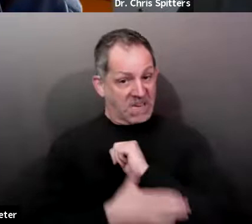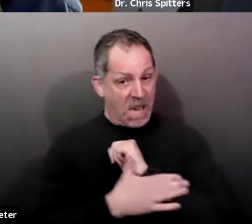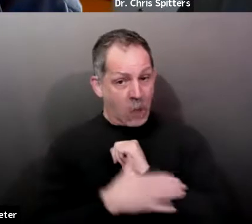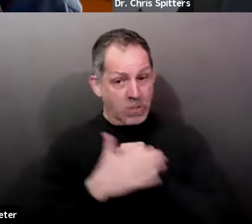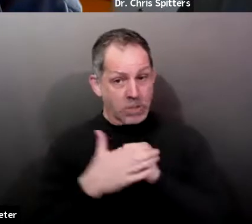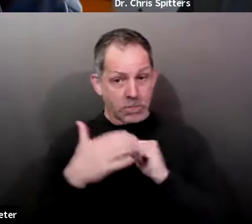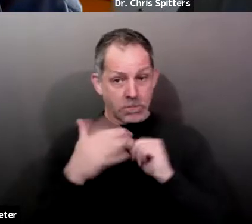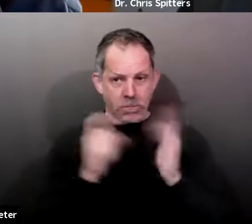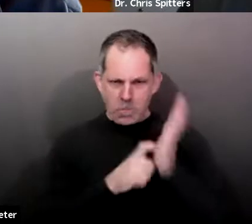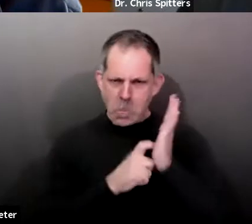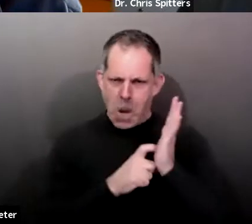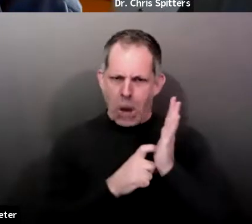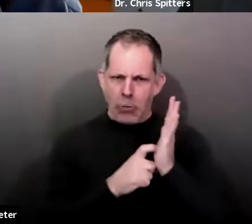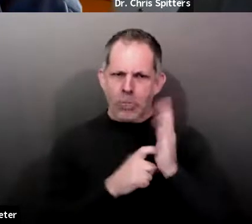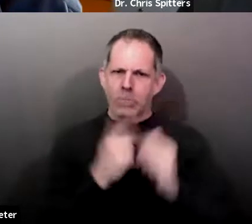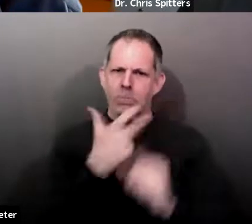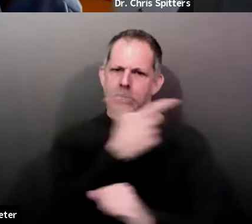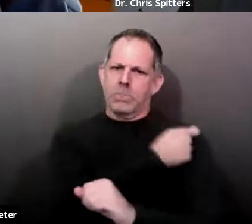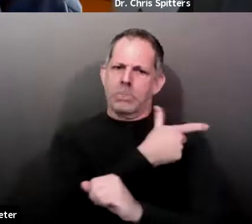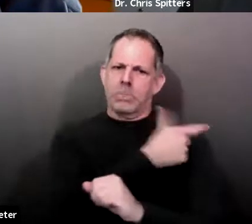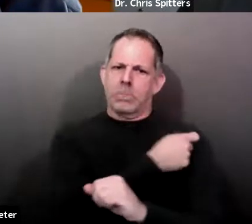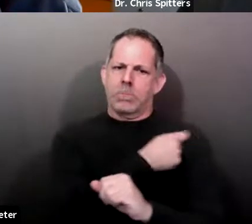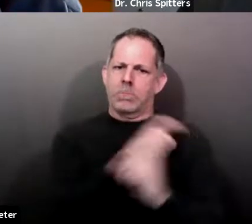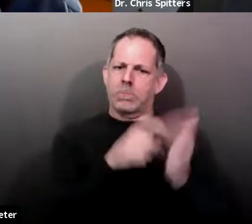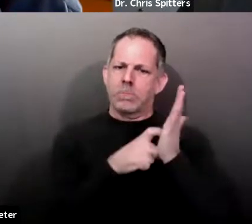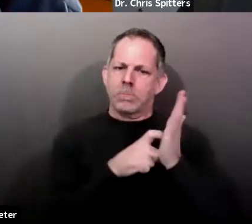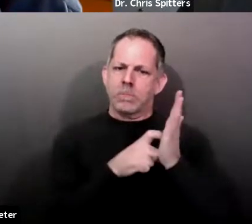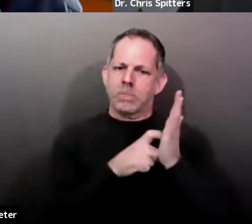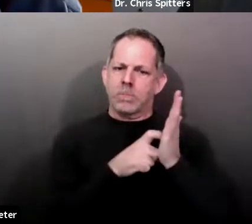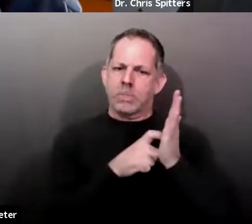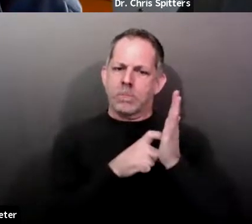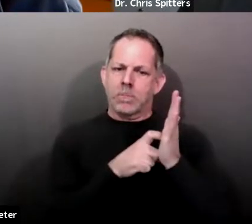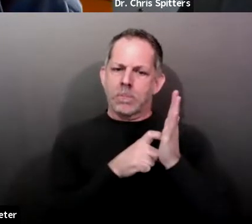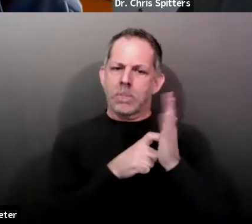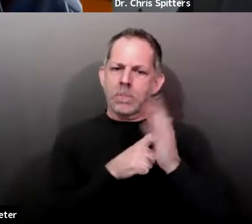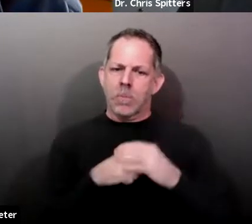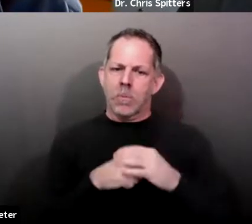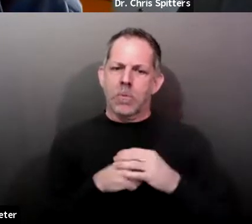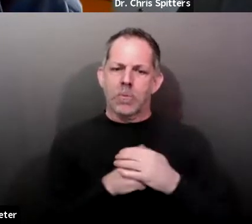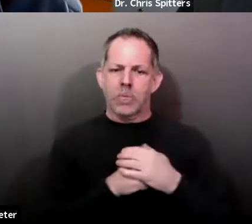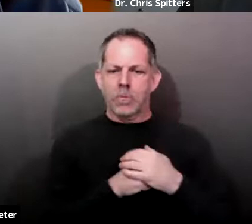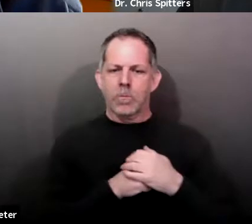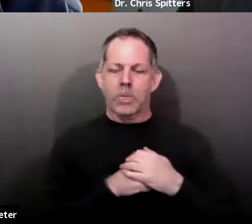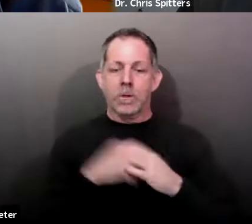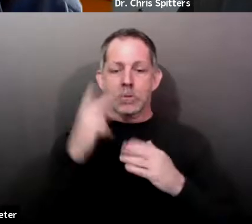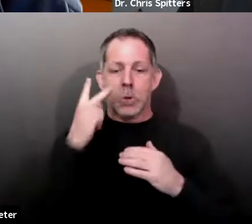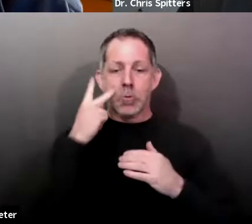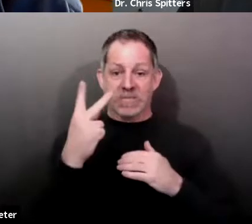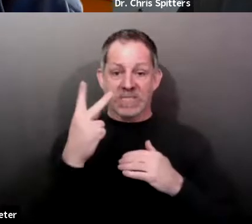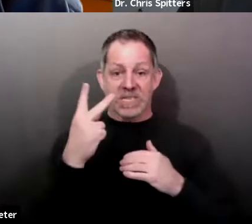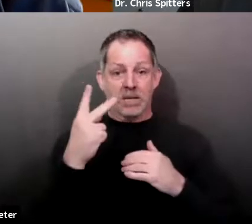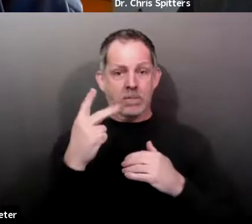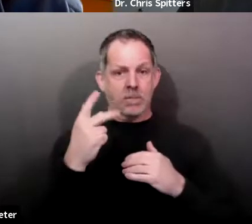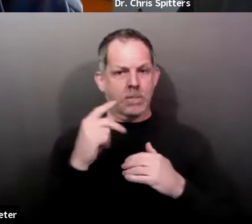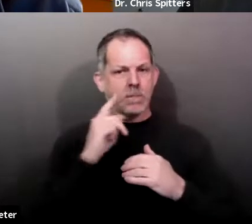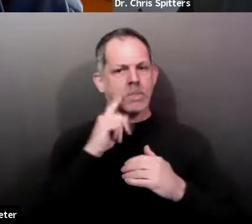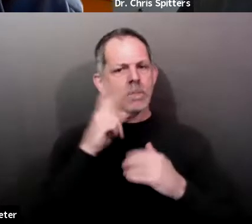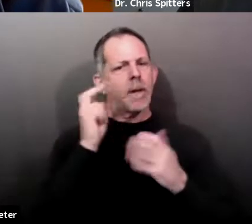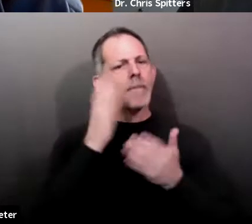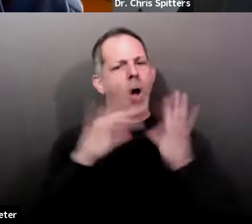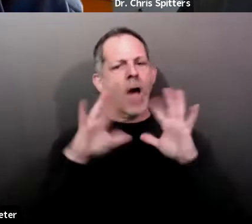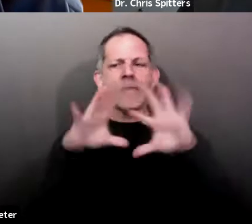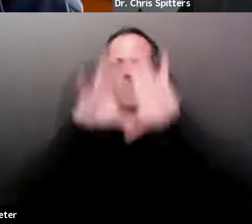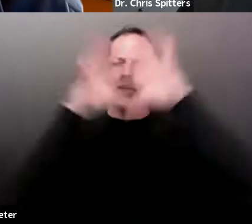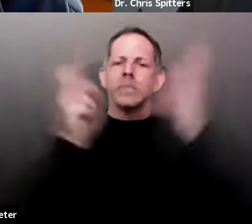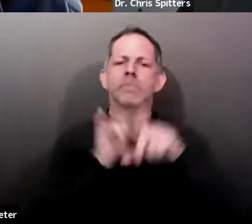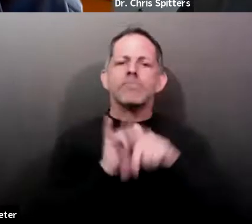requirements. I would not be surprised at least if we see that as a standard part of, um, international travel and probably more